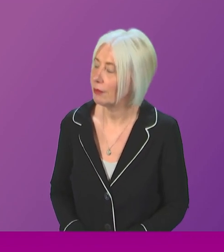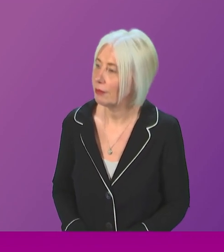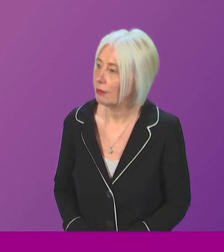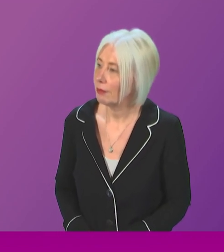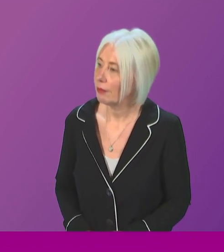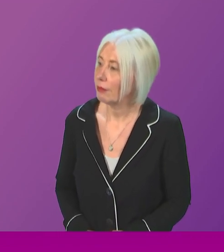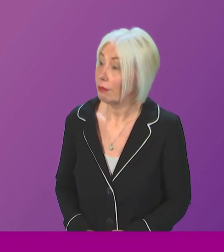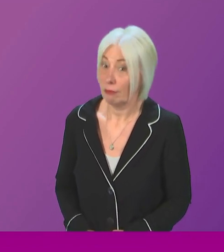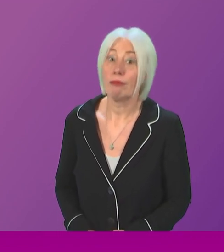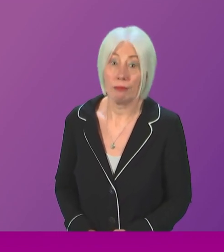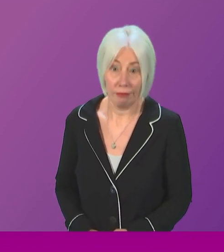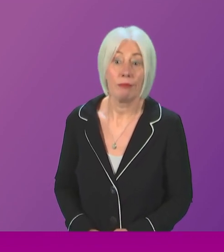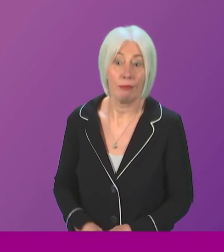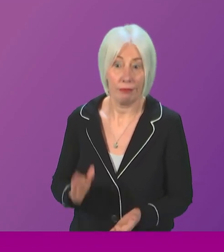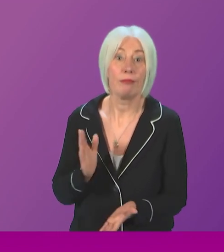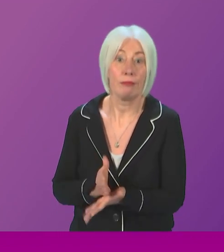Absolutely,